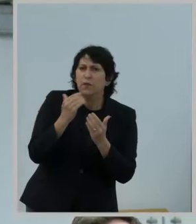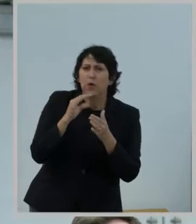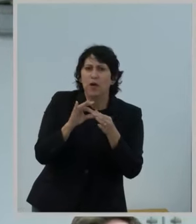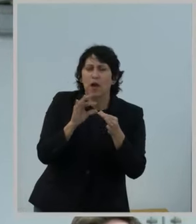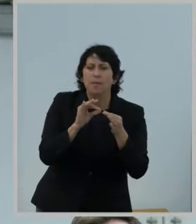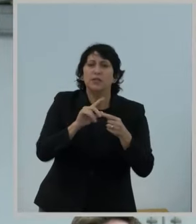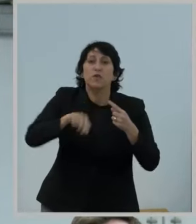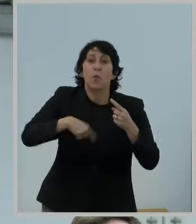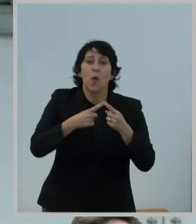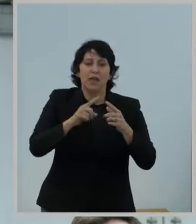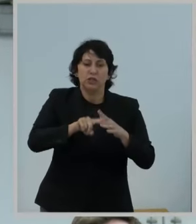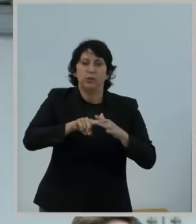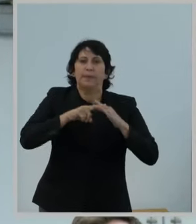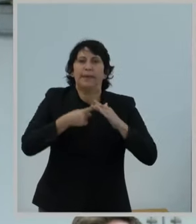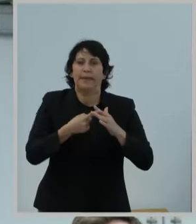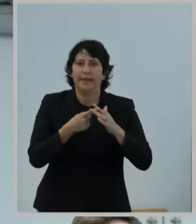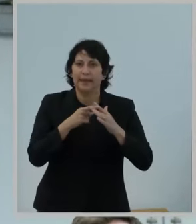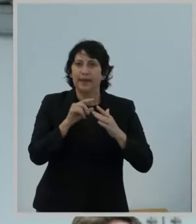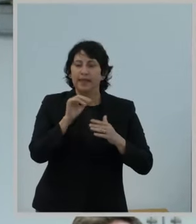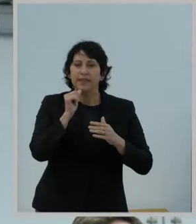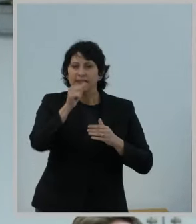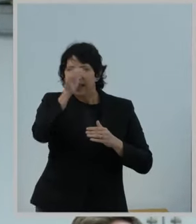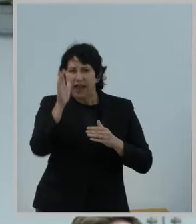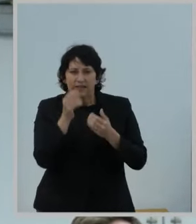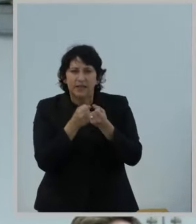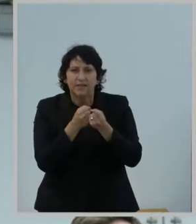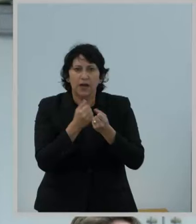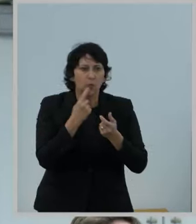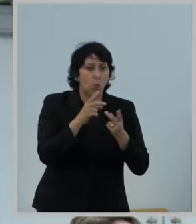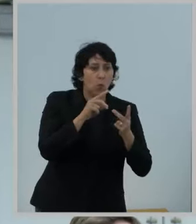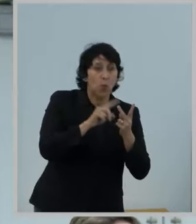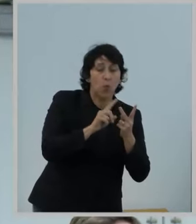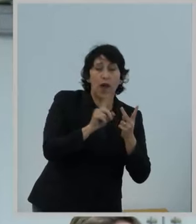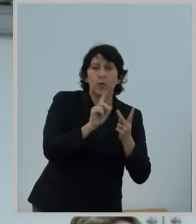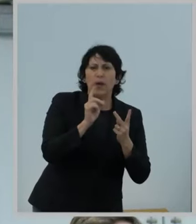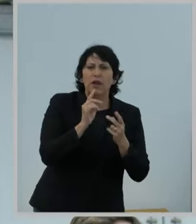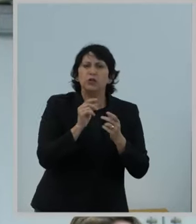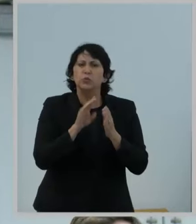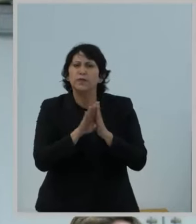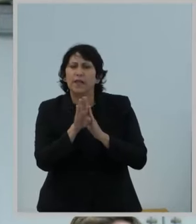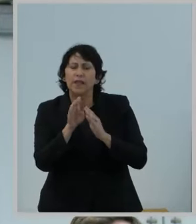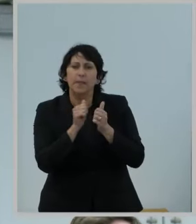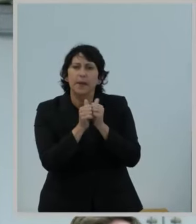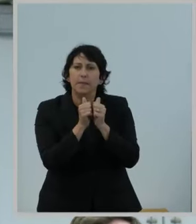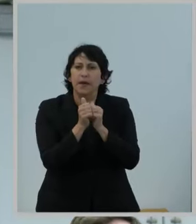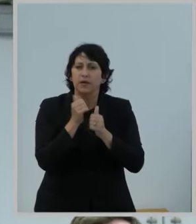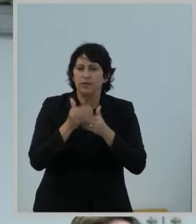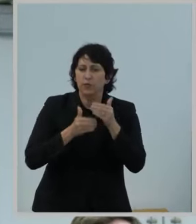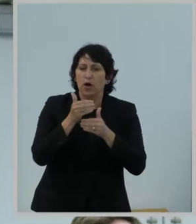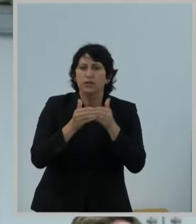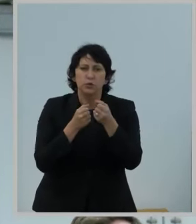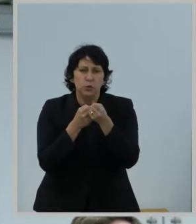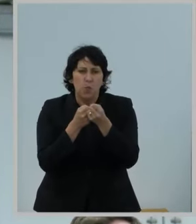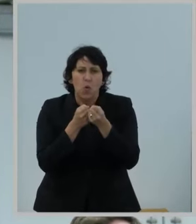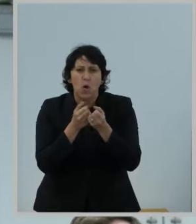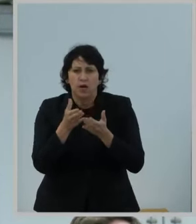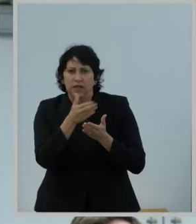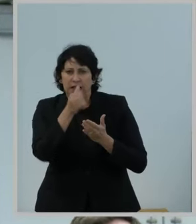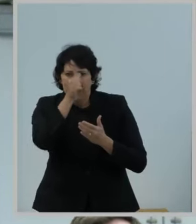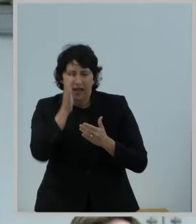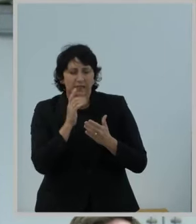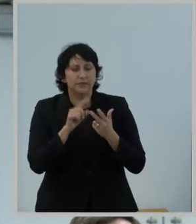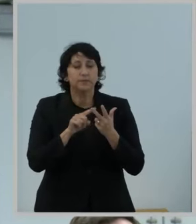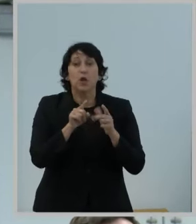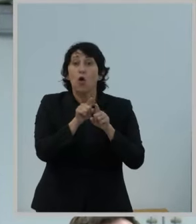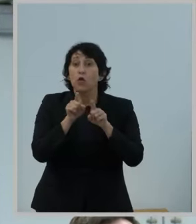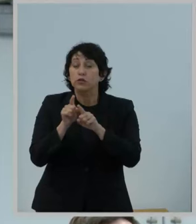should begin, eligible areas and providers, and developing a competitive process for determining support amounts. The item would